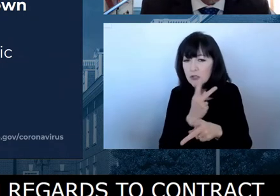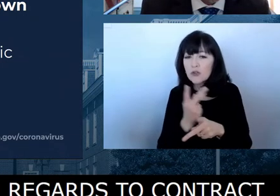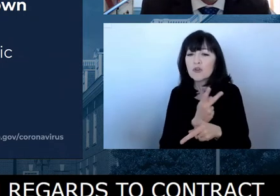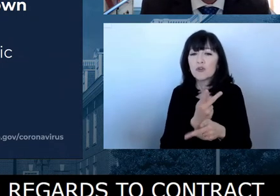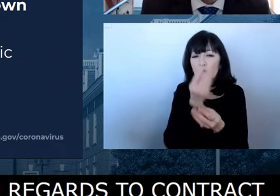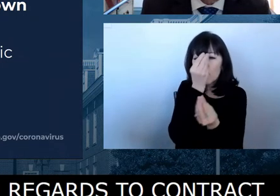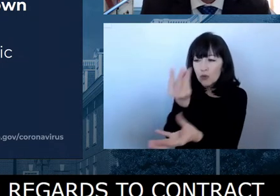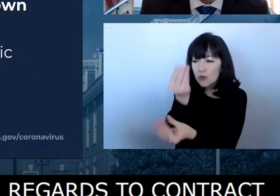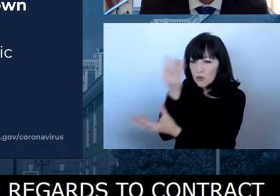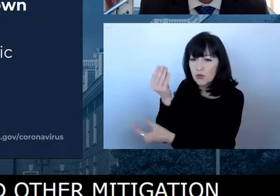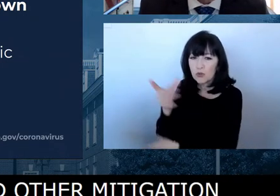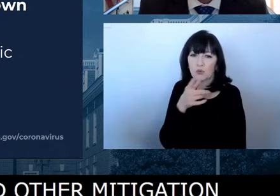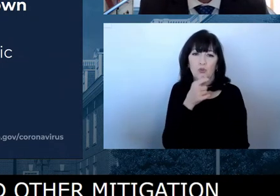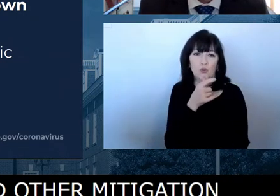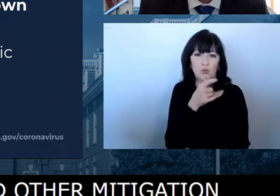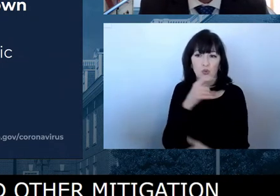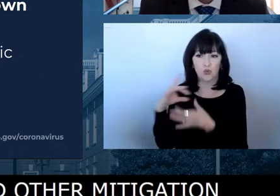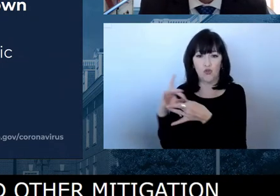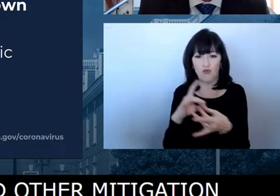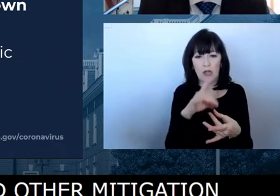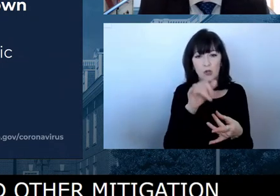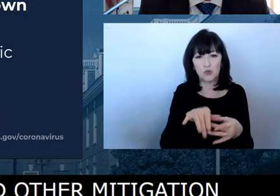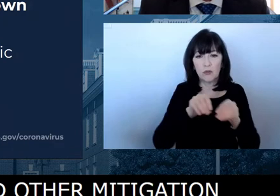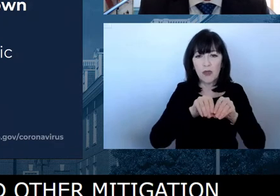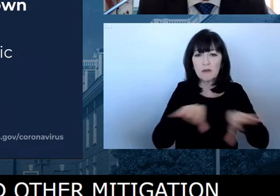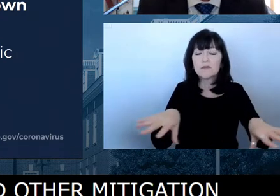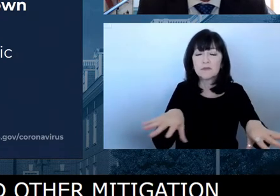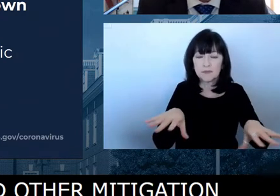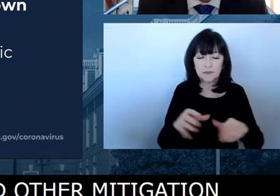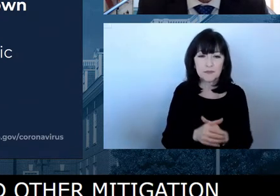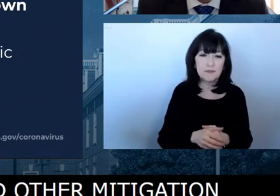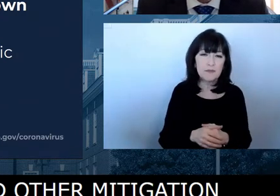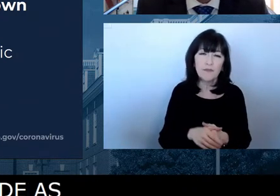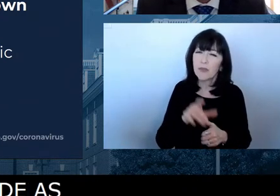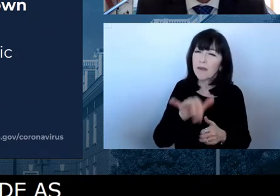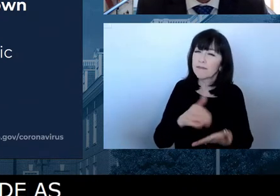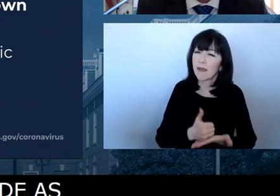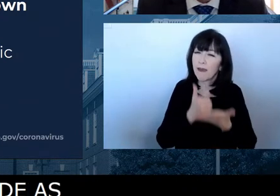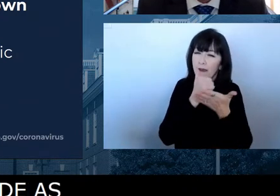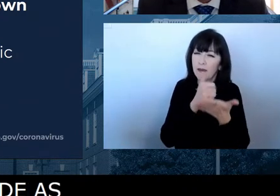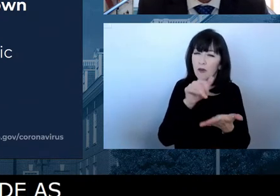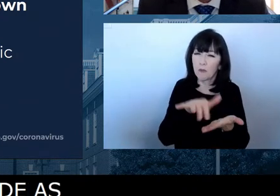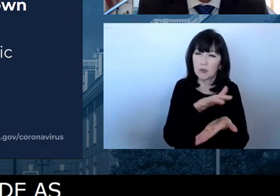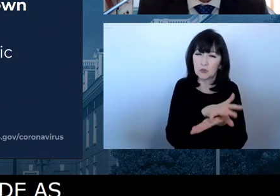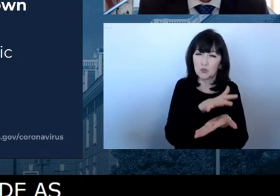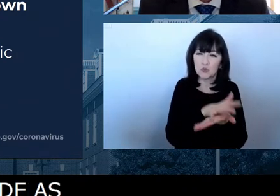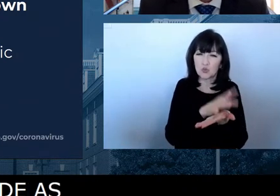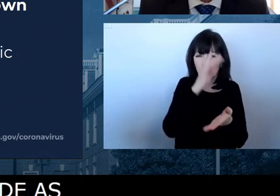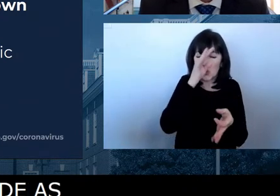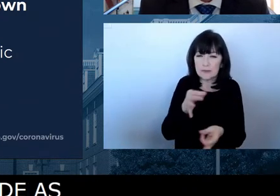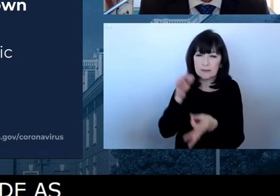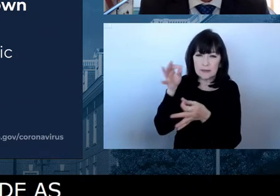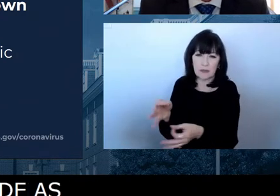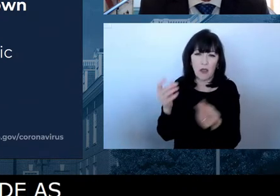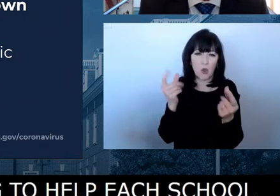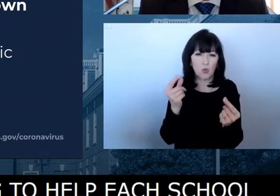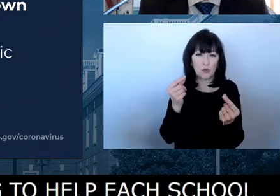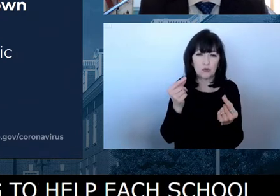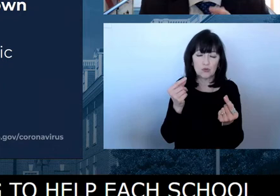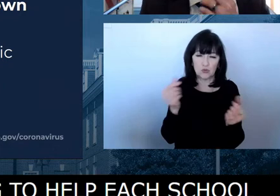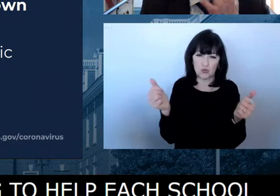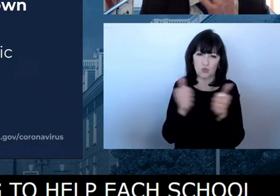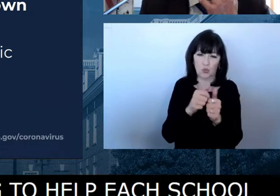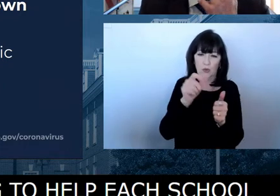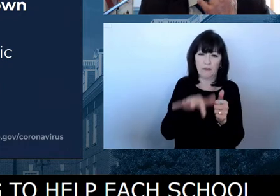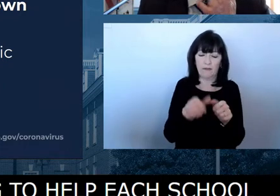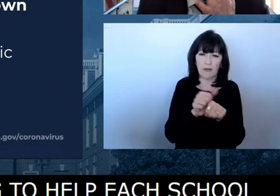based on what's best for them. So things that might come into consideration could be current vaccination rates in their